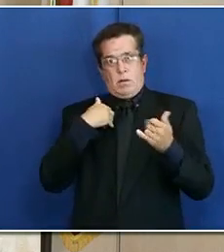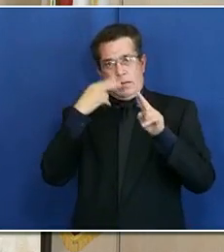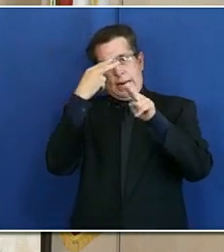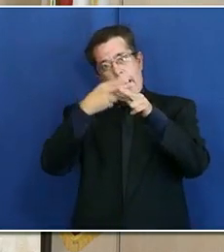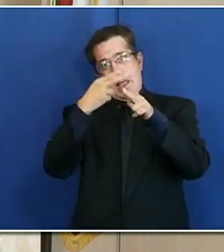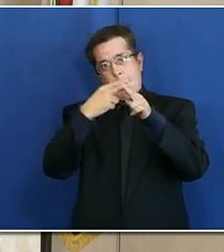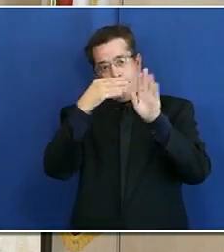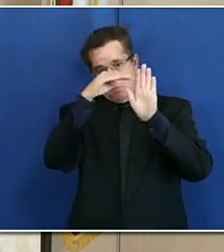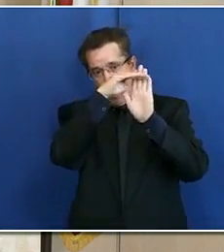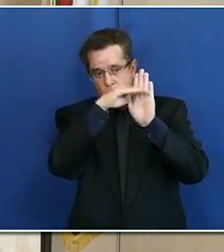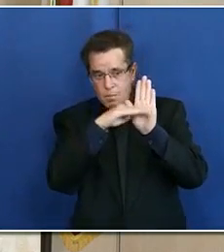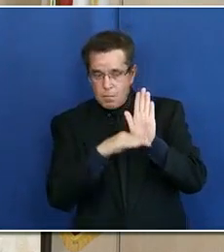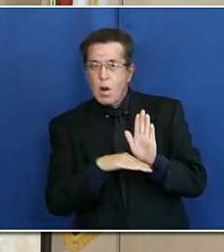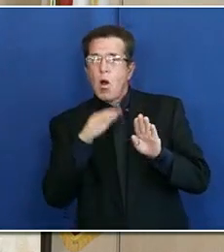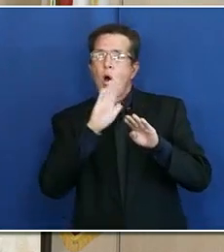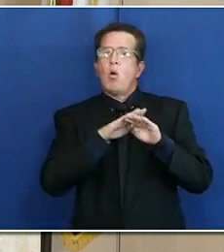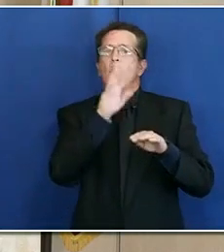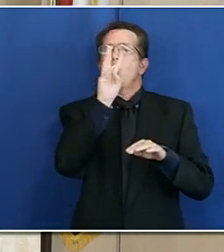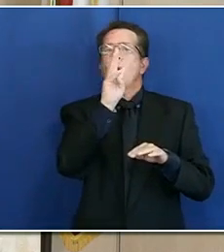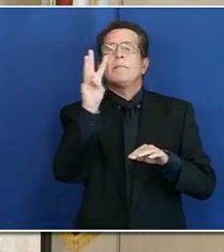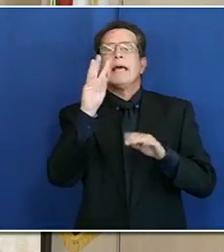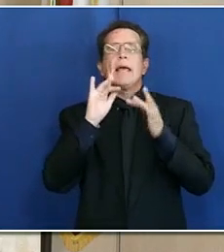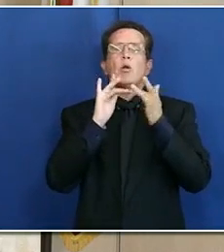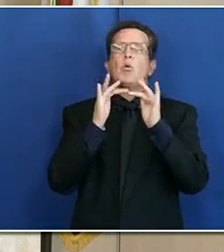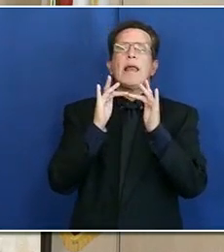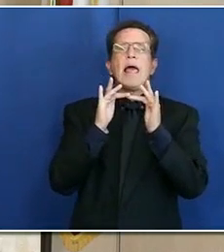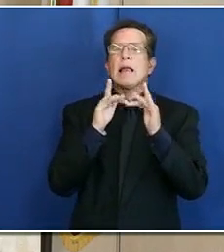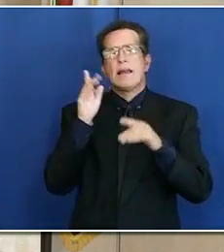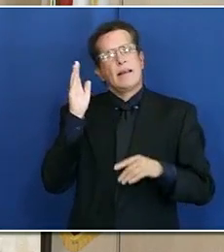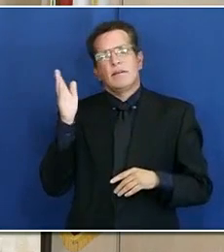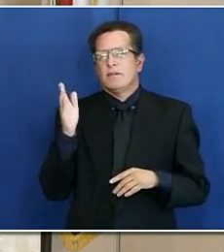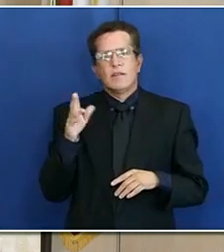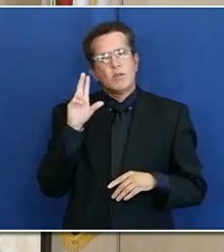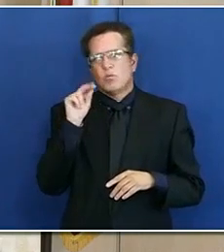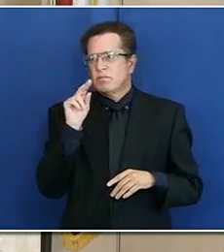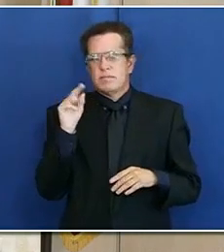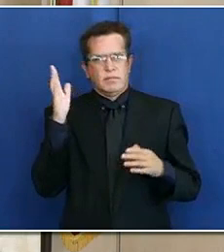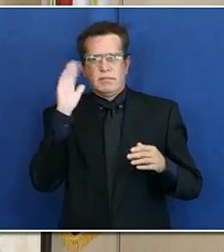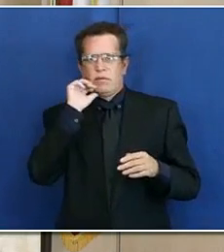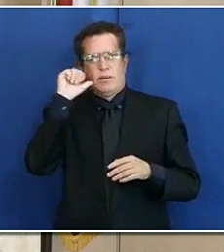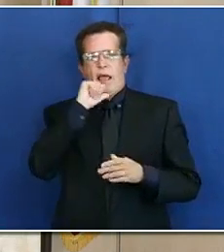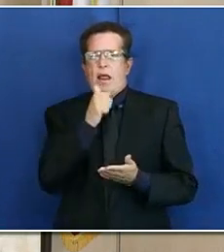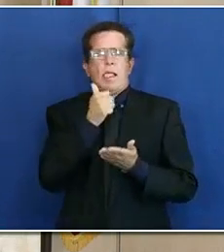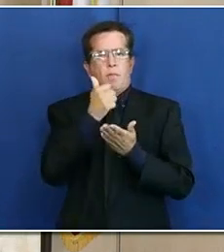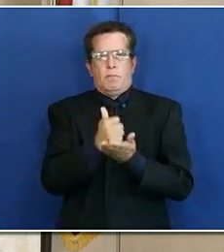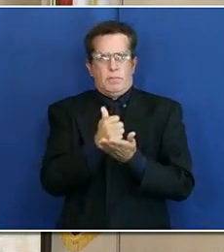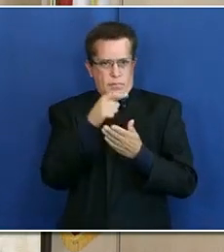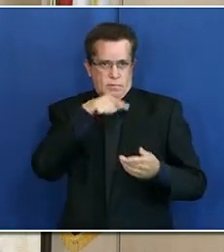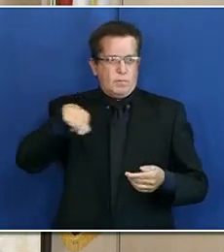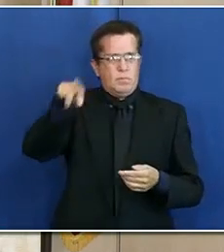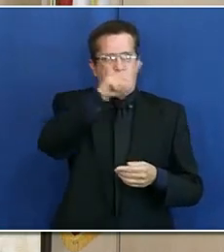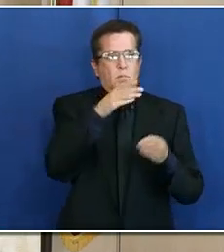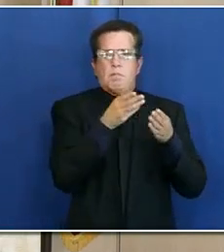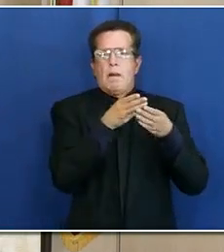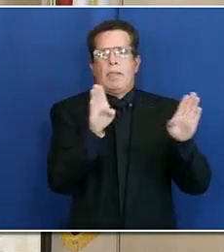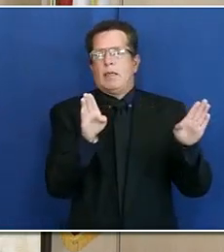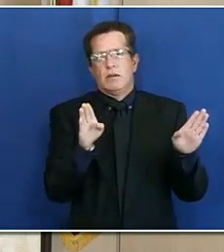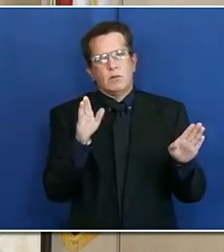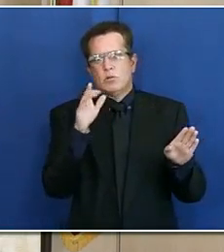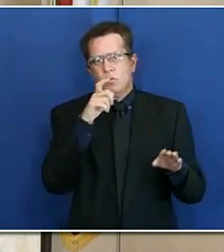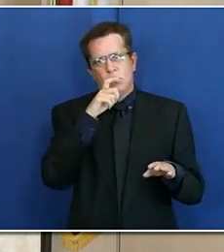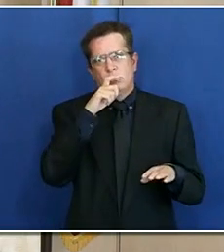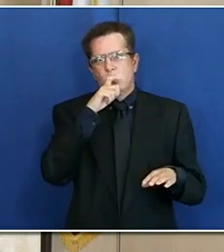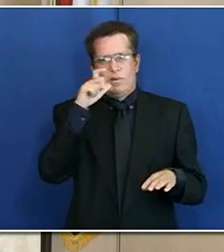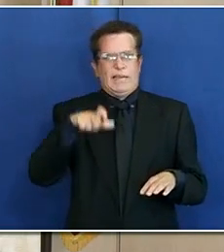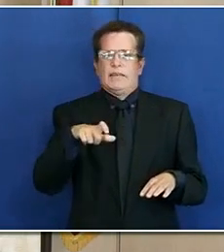outbreak locations on the website, there is no action that the general public additionally would need to take.